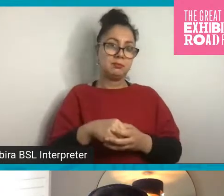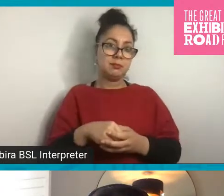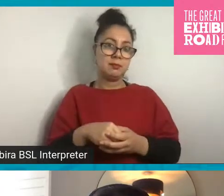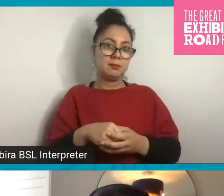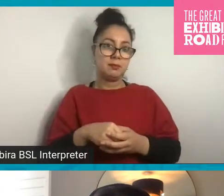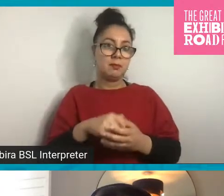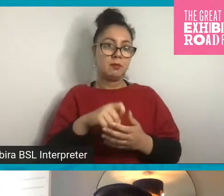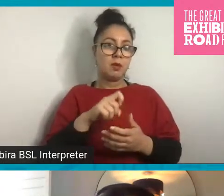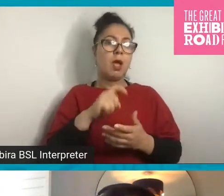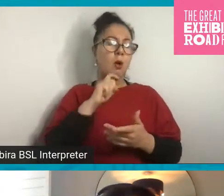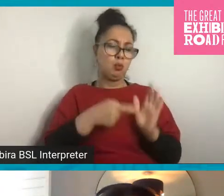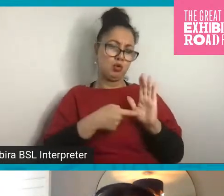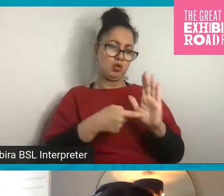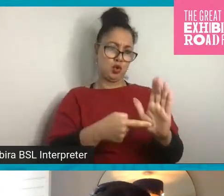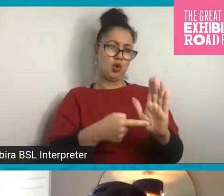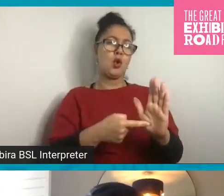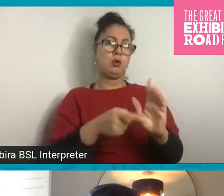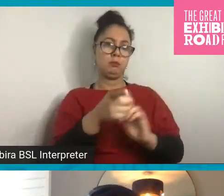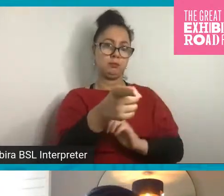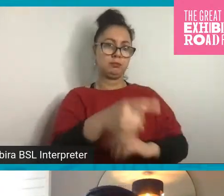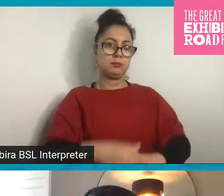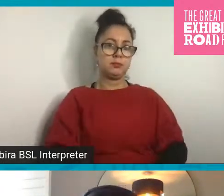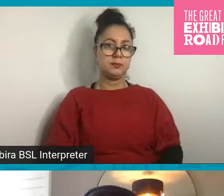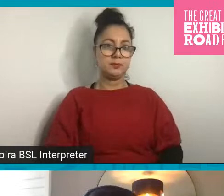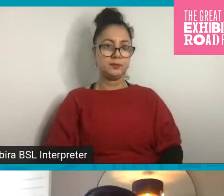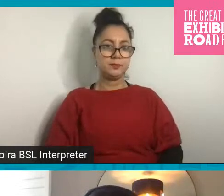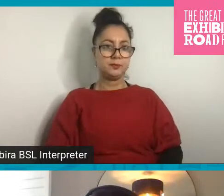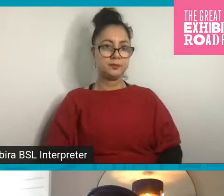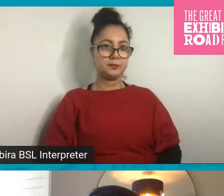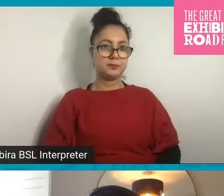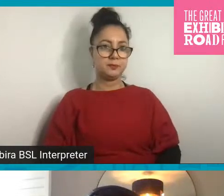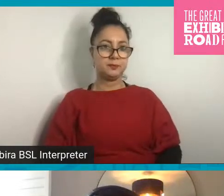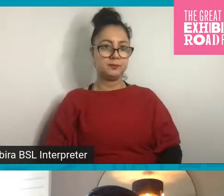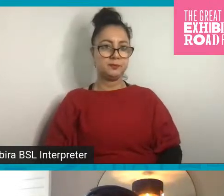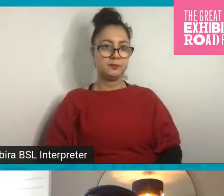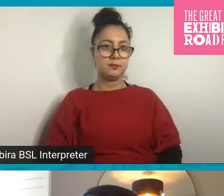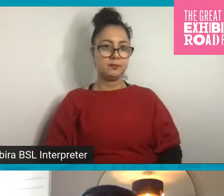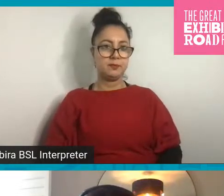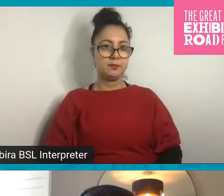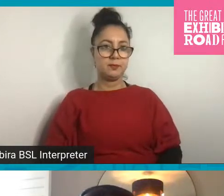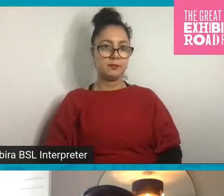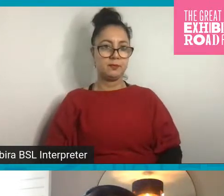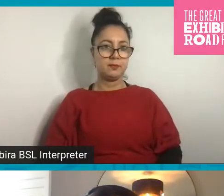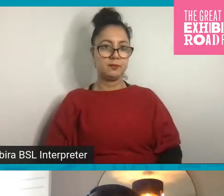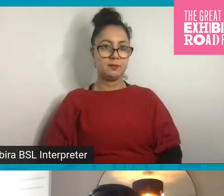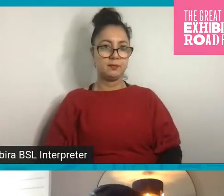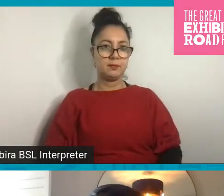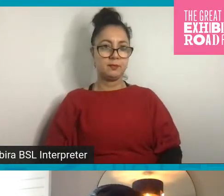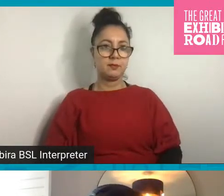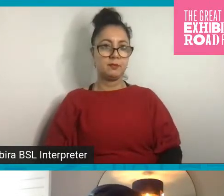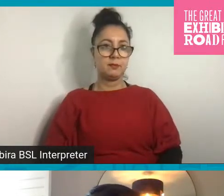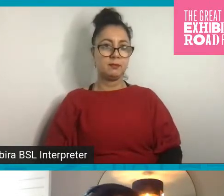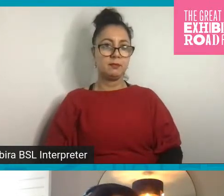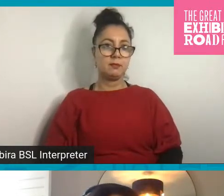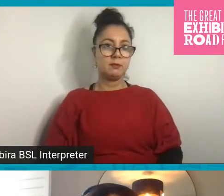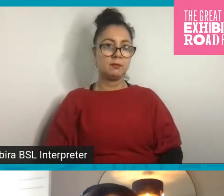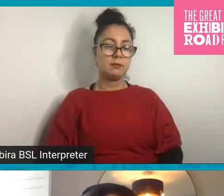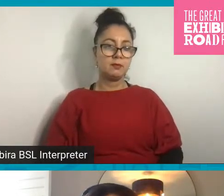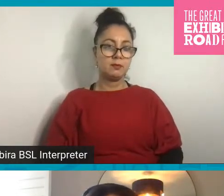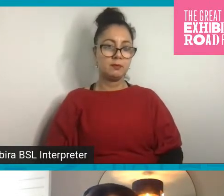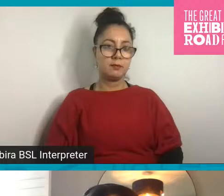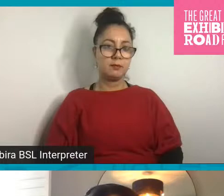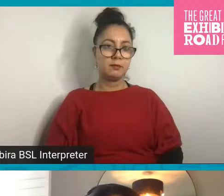I'm going to demonstrate for you here as well. So again, it could just be almost like a